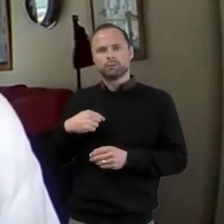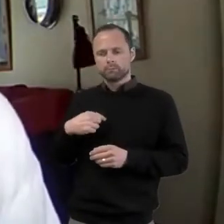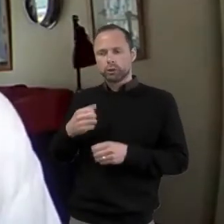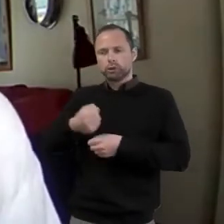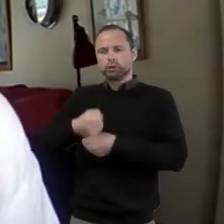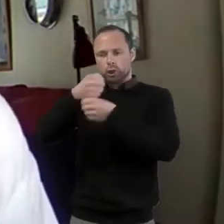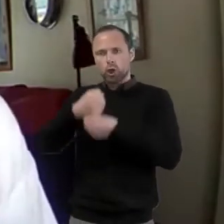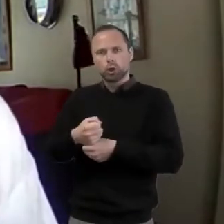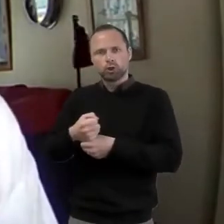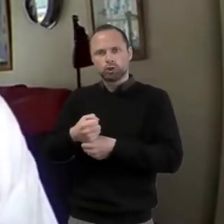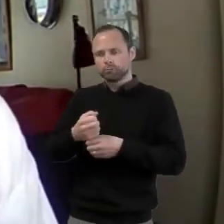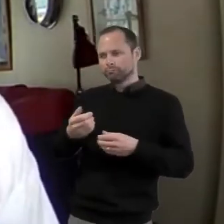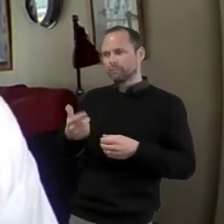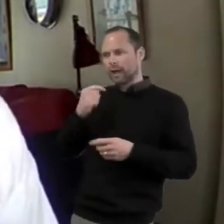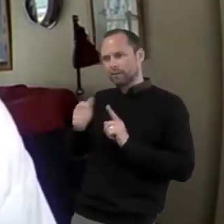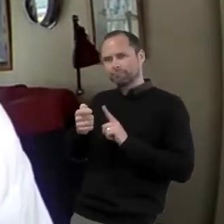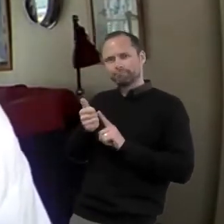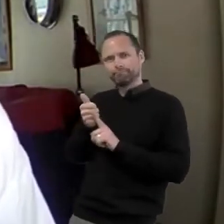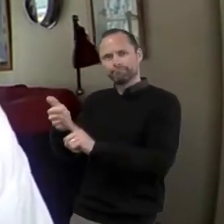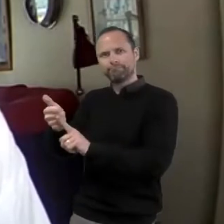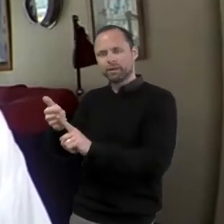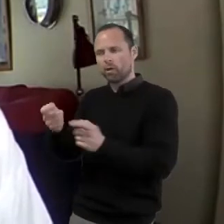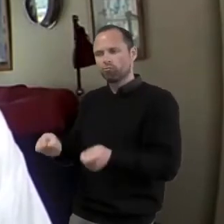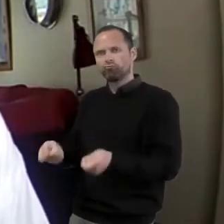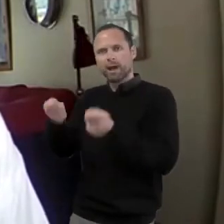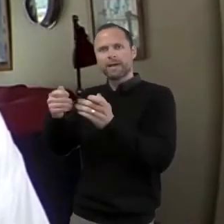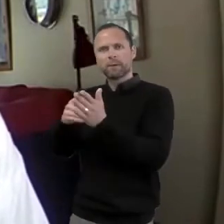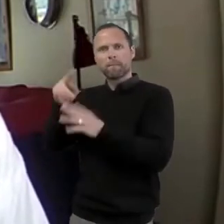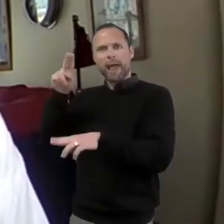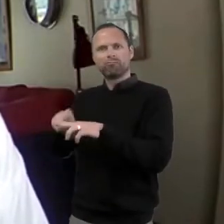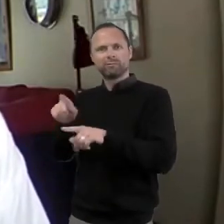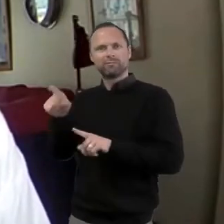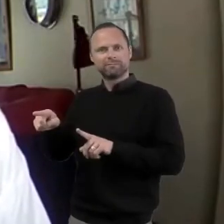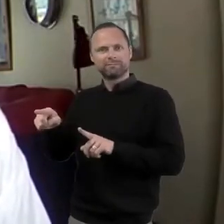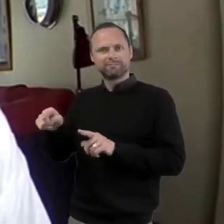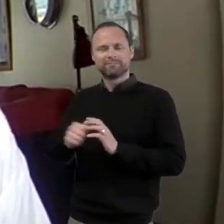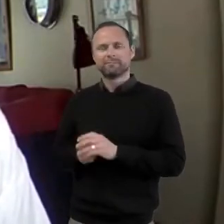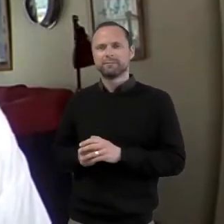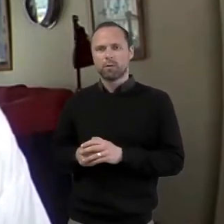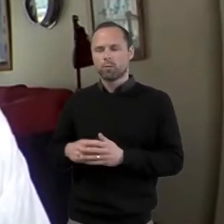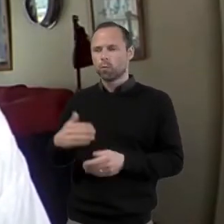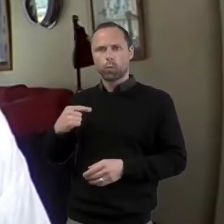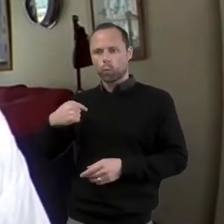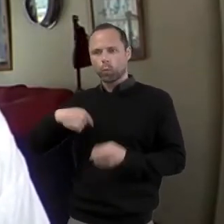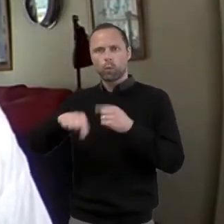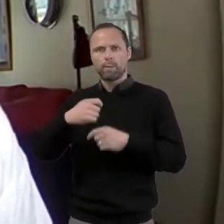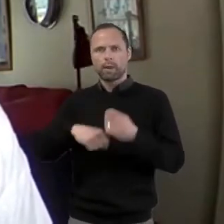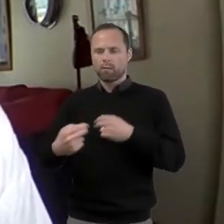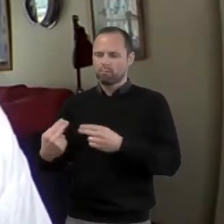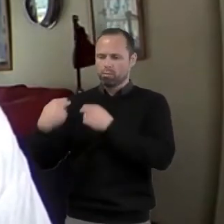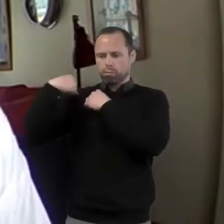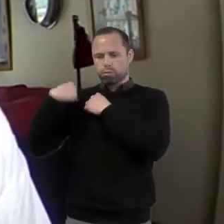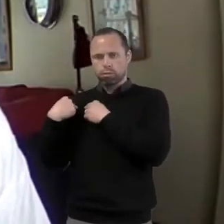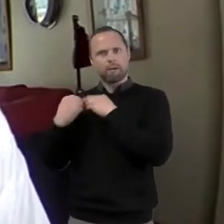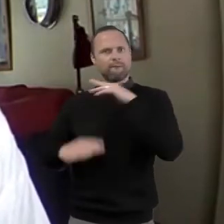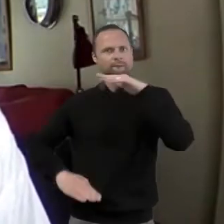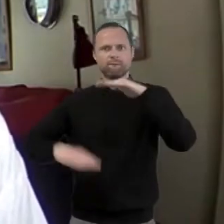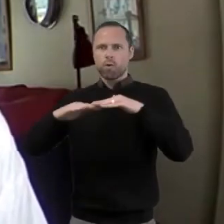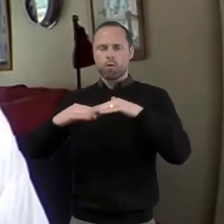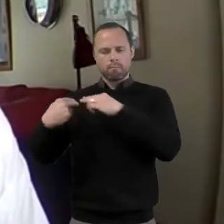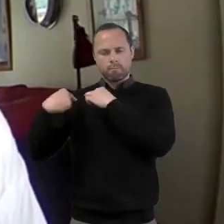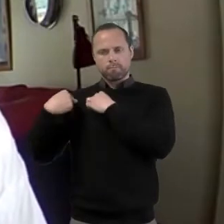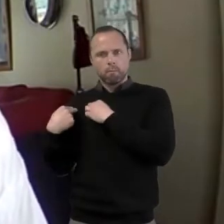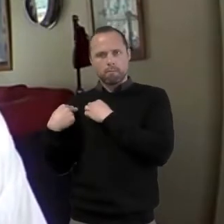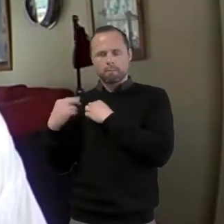What I feel we don't need is to take their children away from them and do it all for them. Now we are back